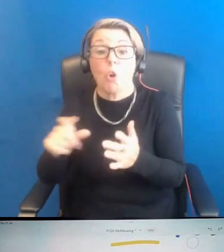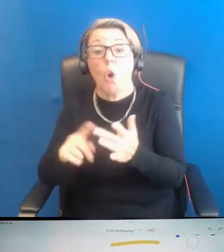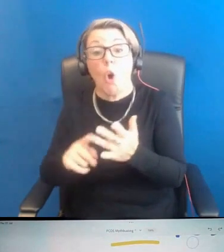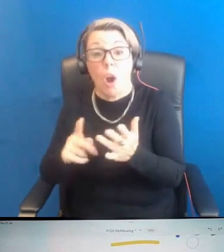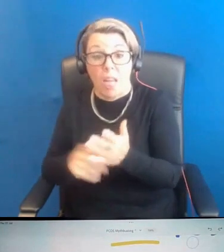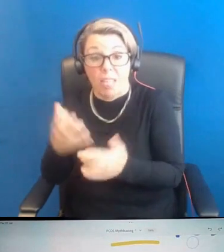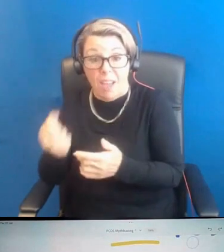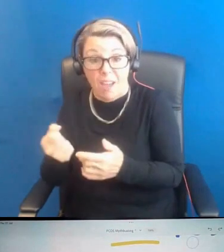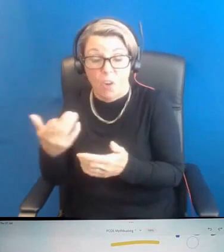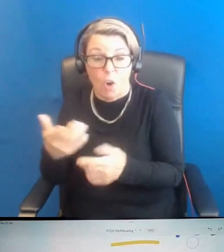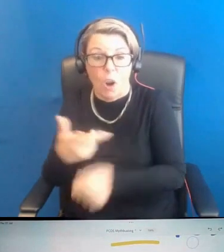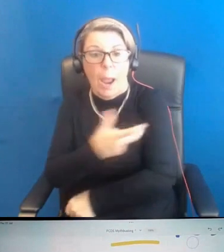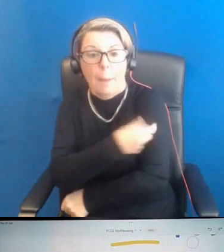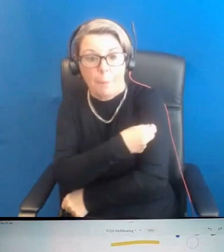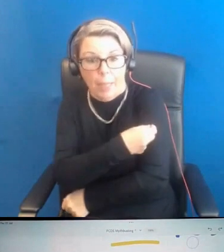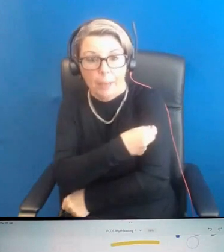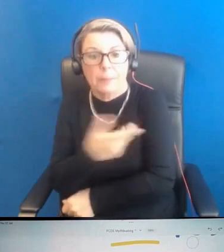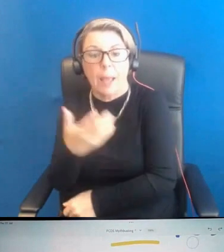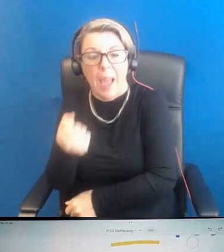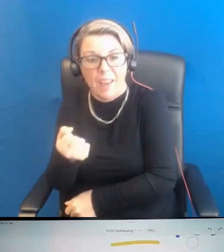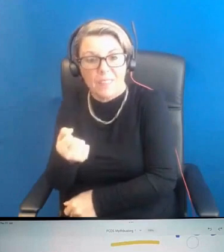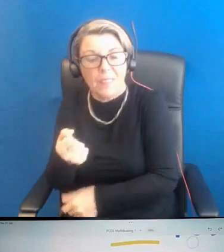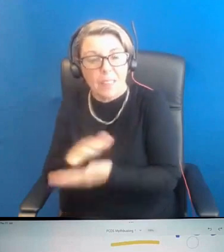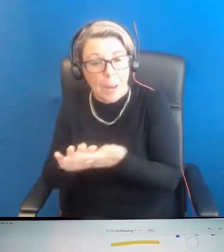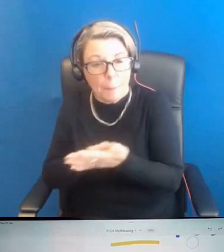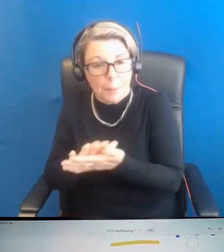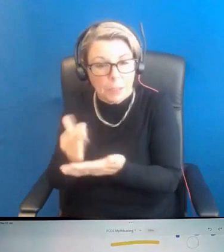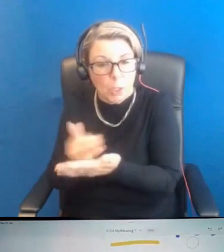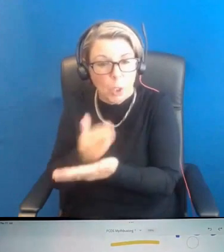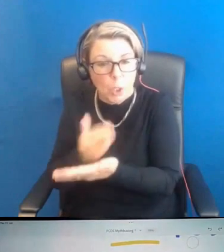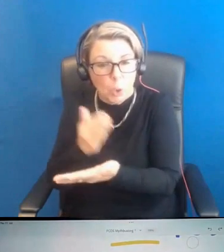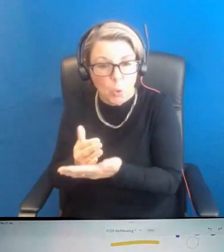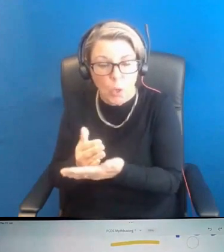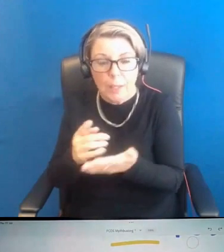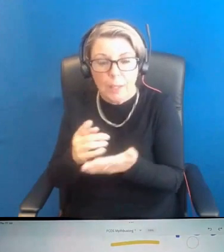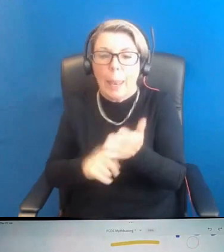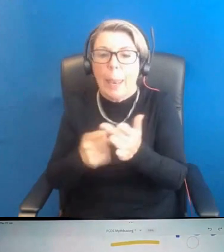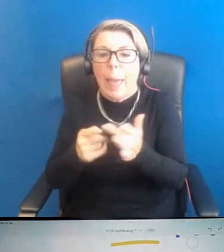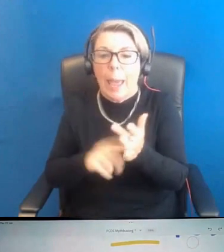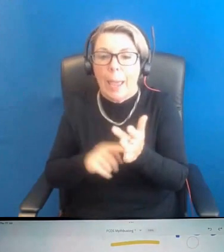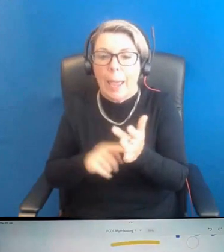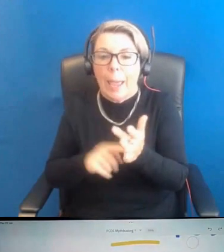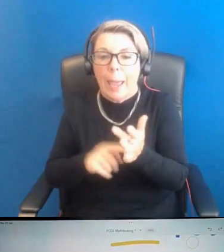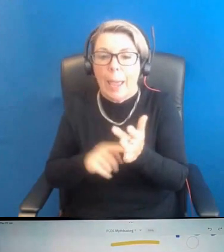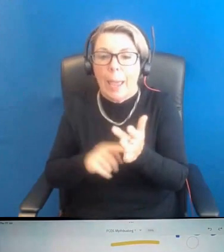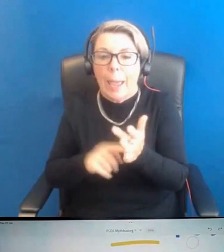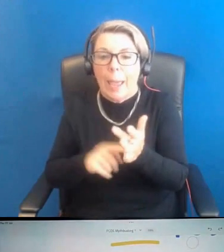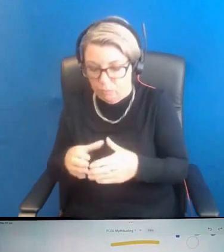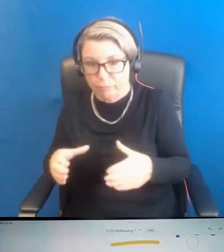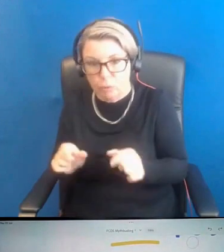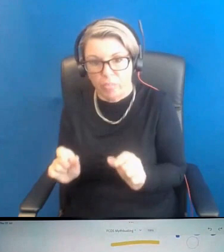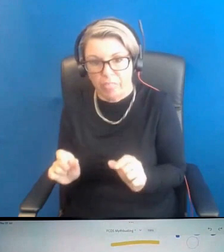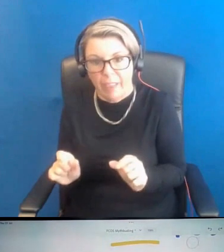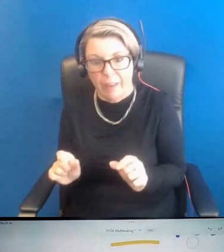it, or the implant with progesterone in it, will make sure that that lining of the womb doesn't grow. And sometimes it doesn't grow enough to have periods,